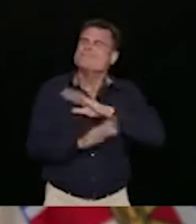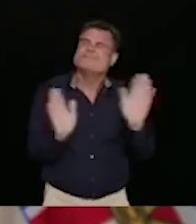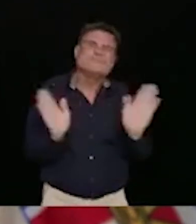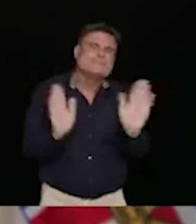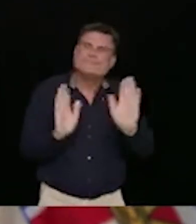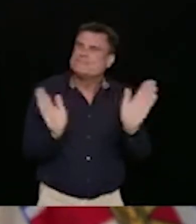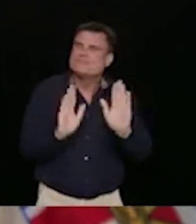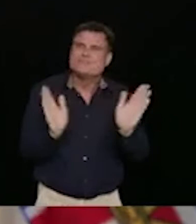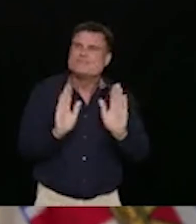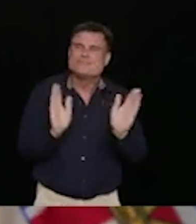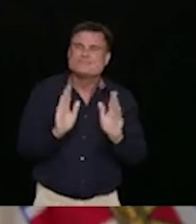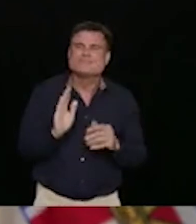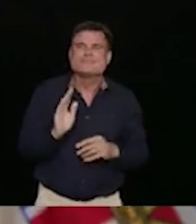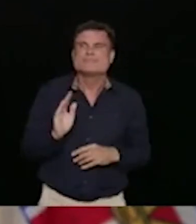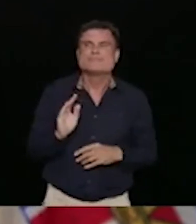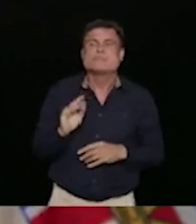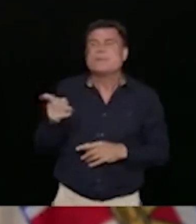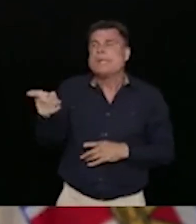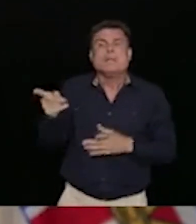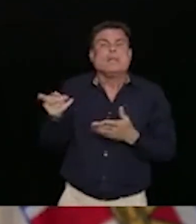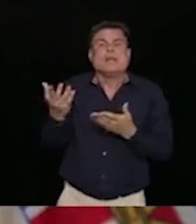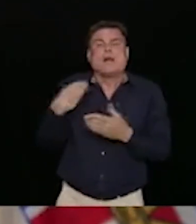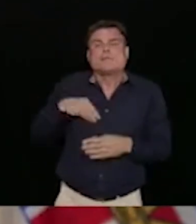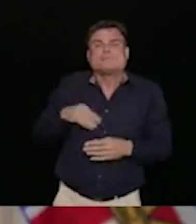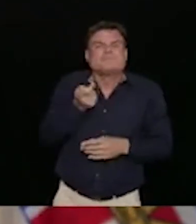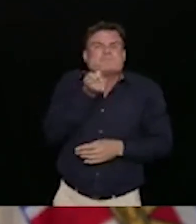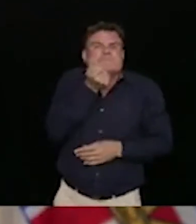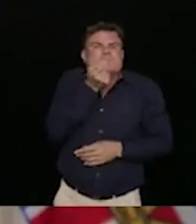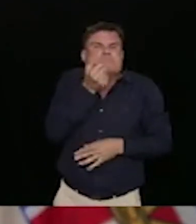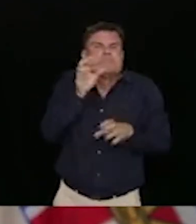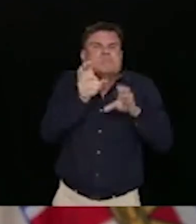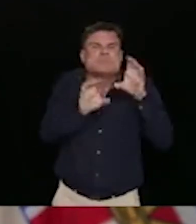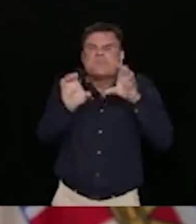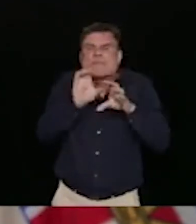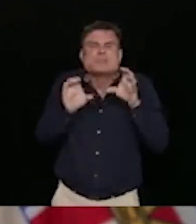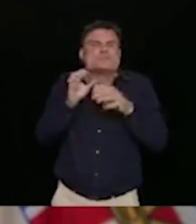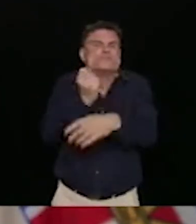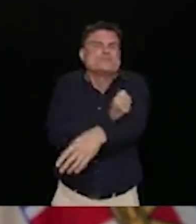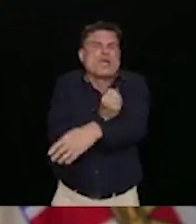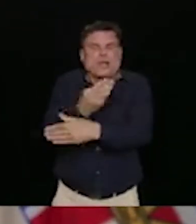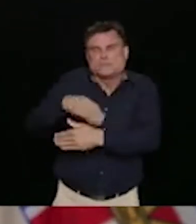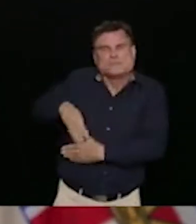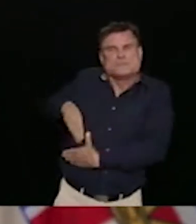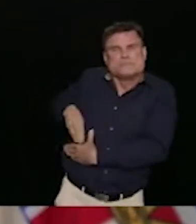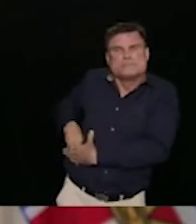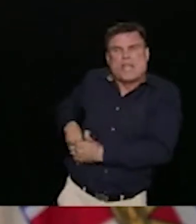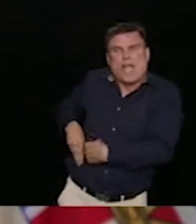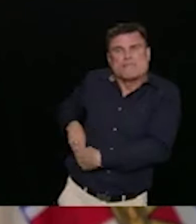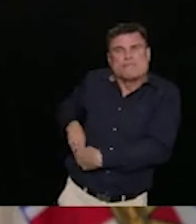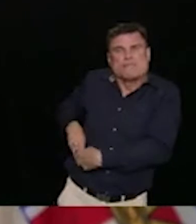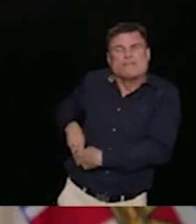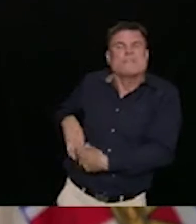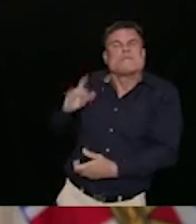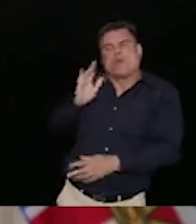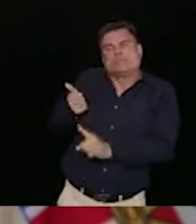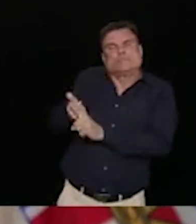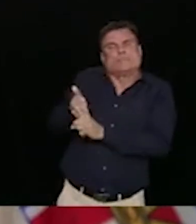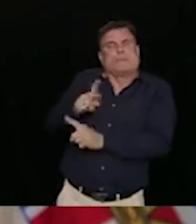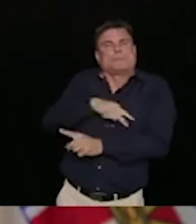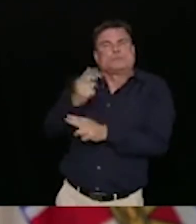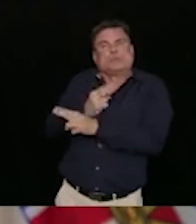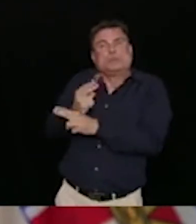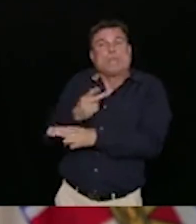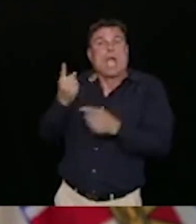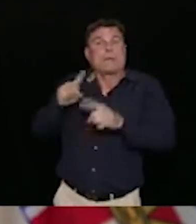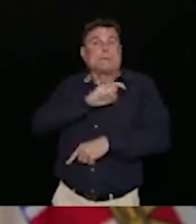federal government to take this to heart. To take the advice of the chiefs of police who know that this is an important